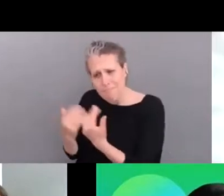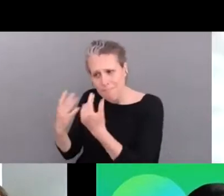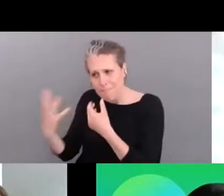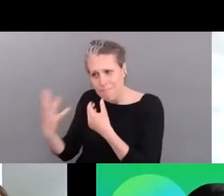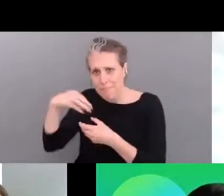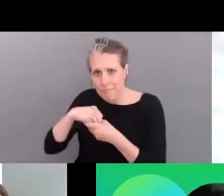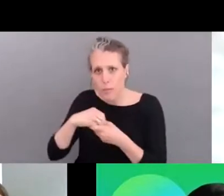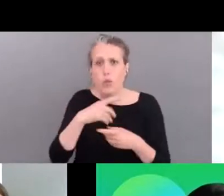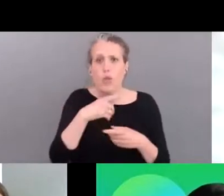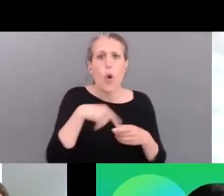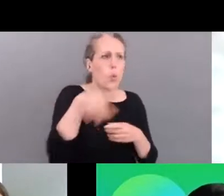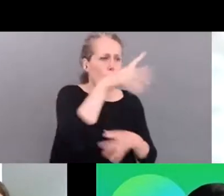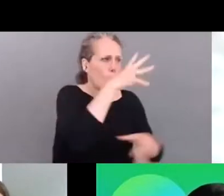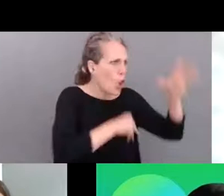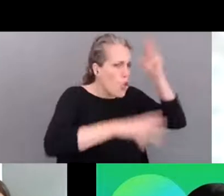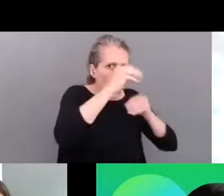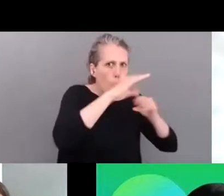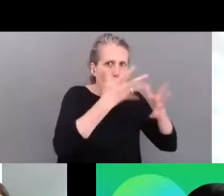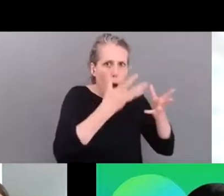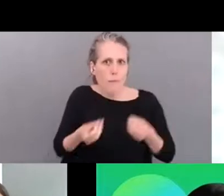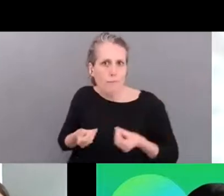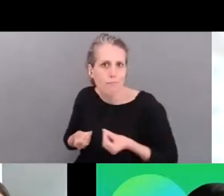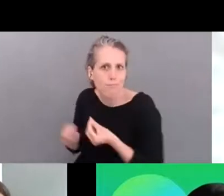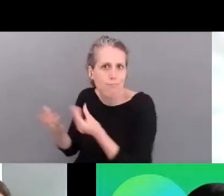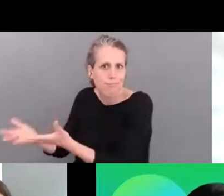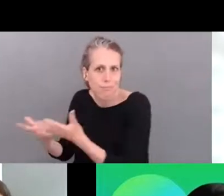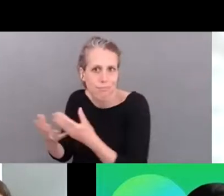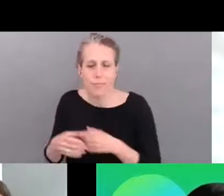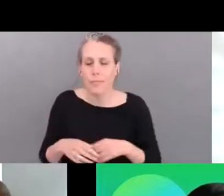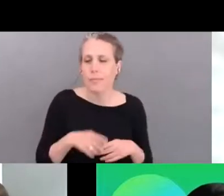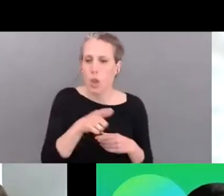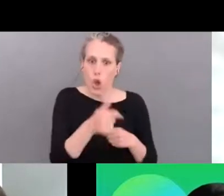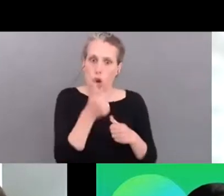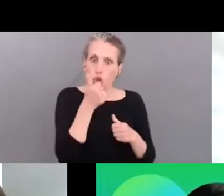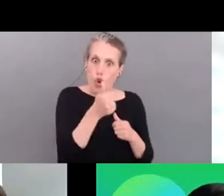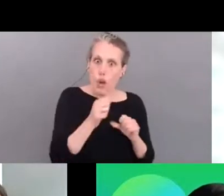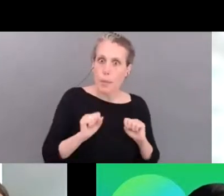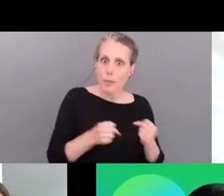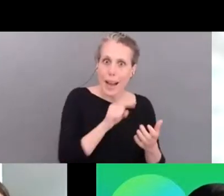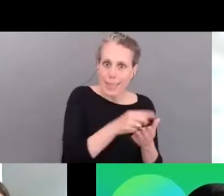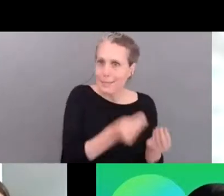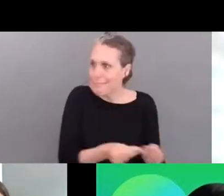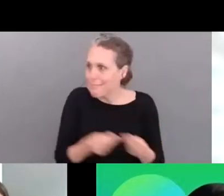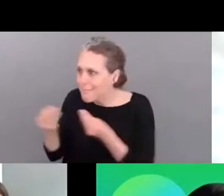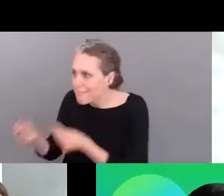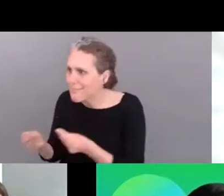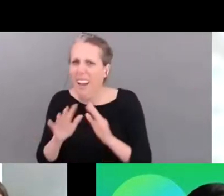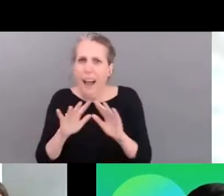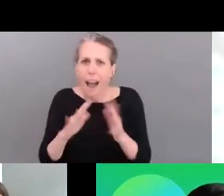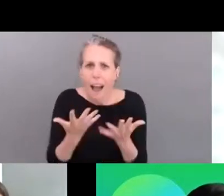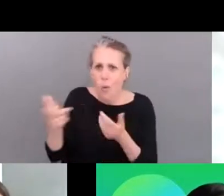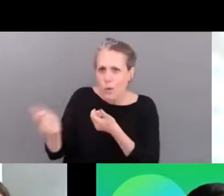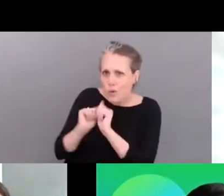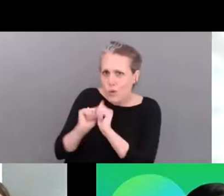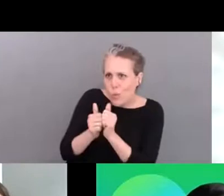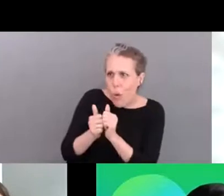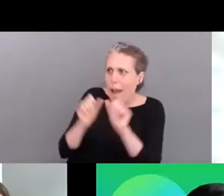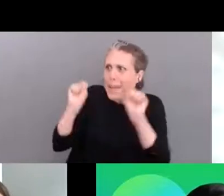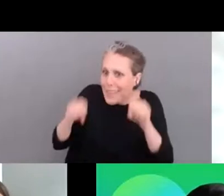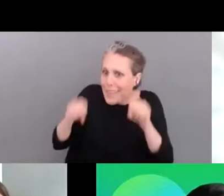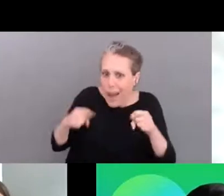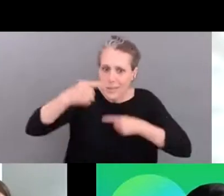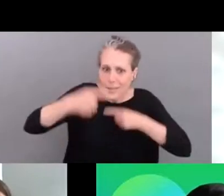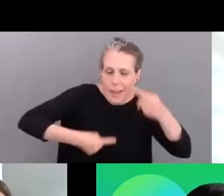practices uh what is actually a good initiative in terms of sustainability today it's like a great question it's like